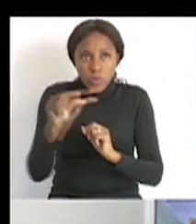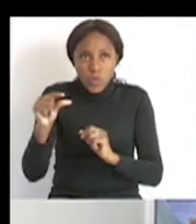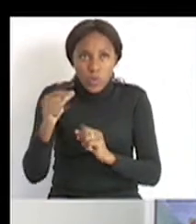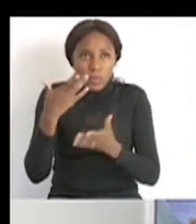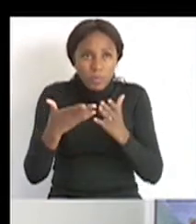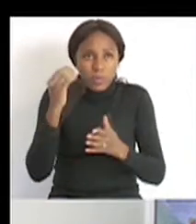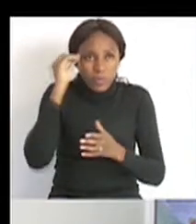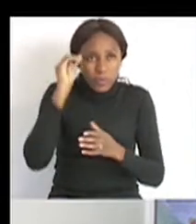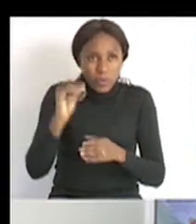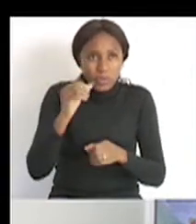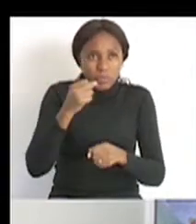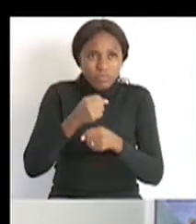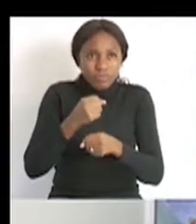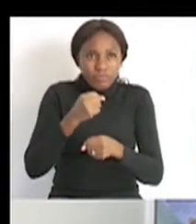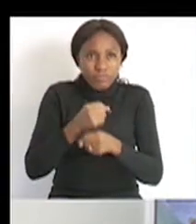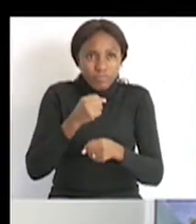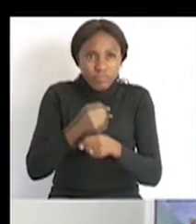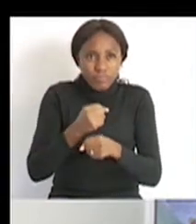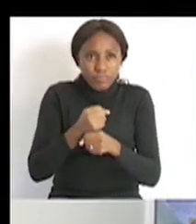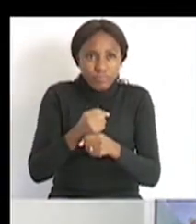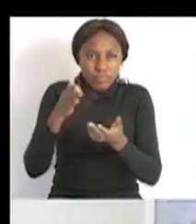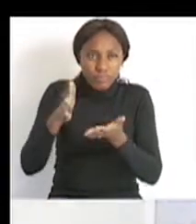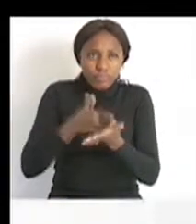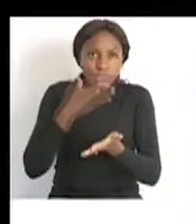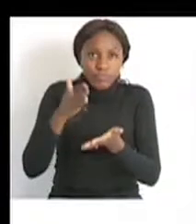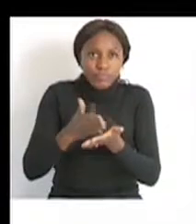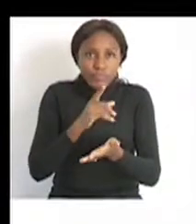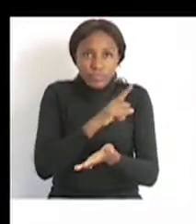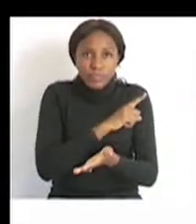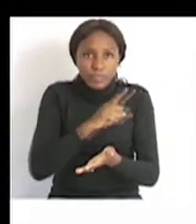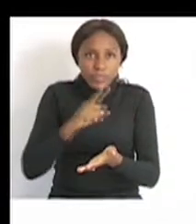So you can open your workbooks on page 11.